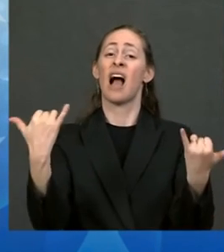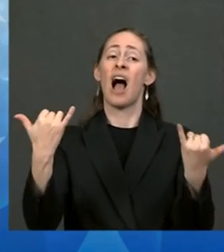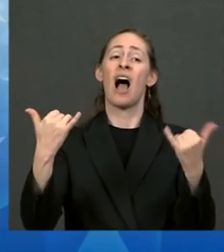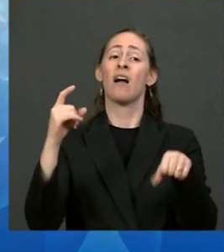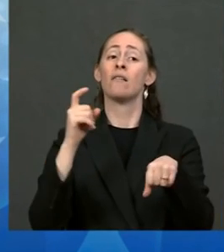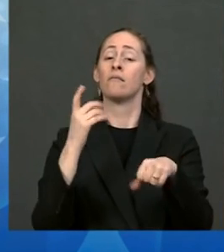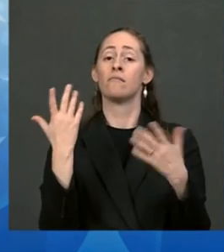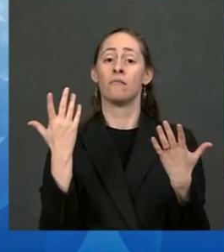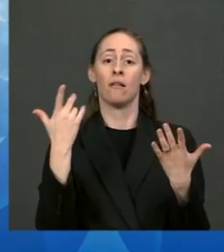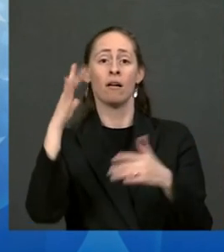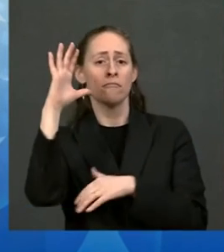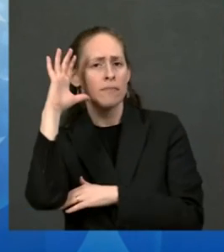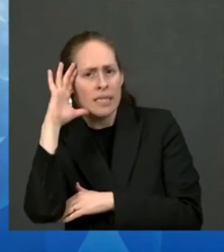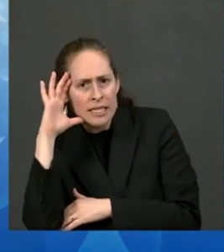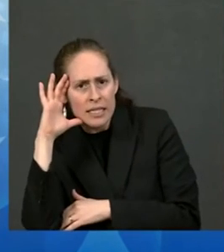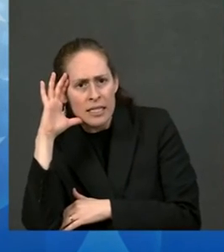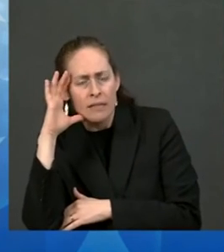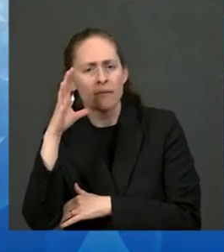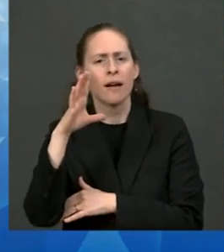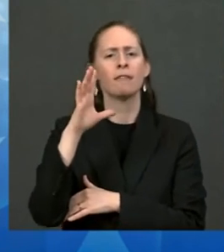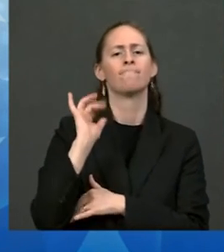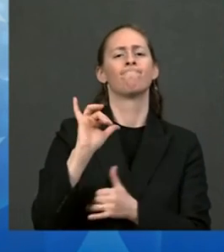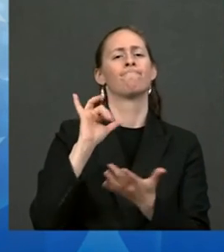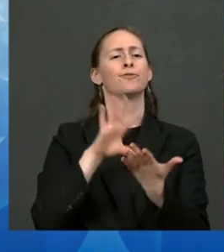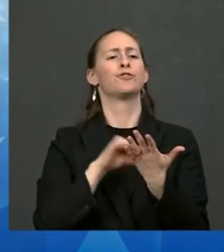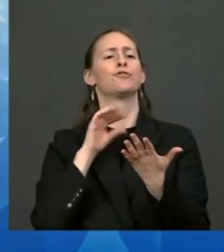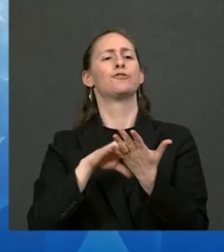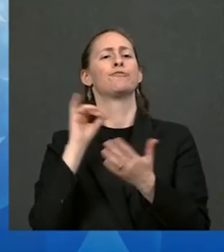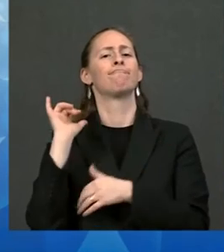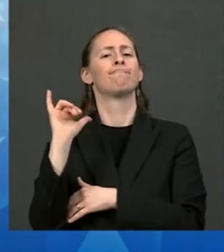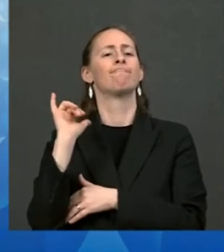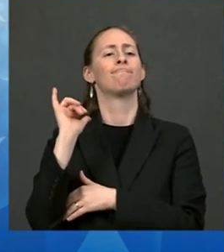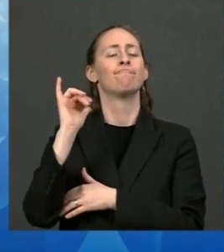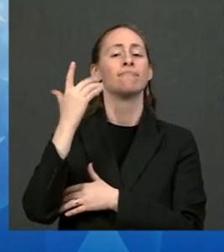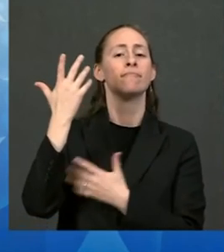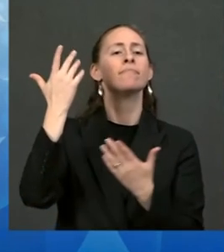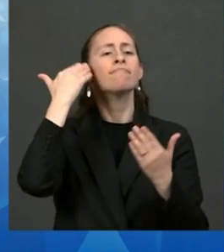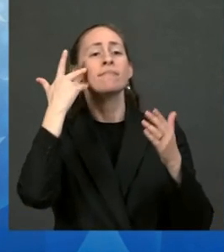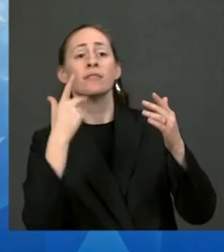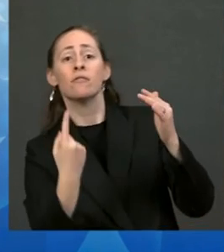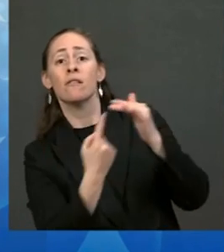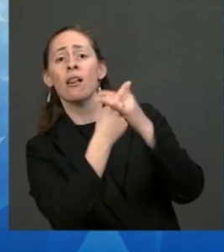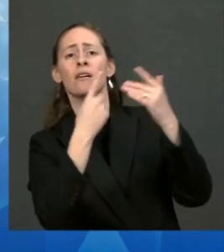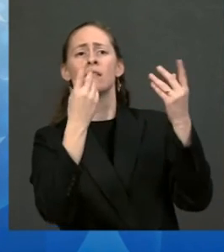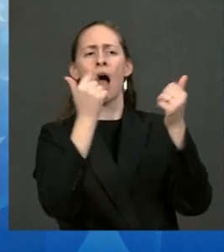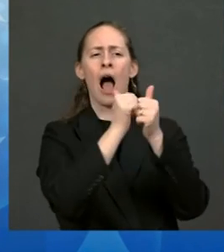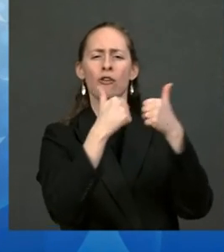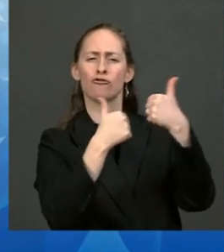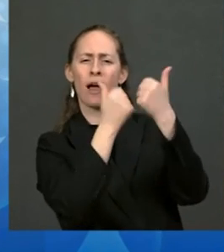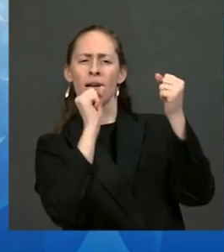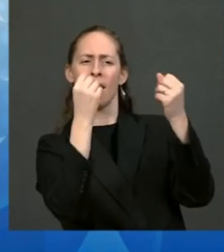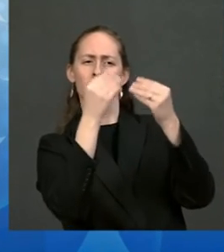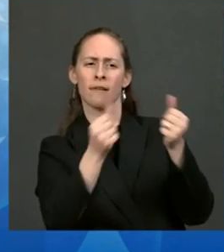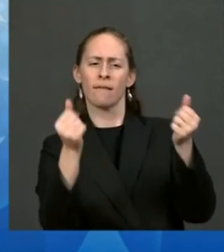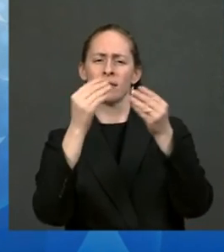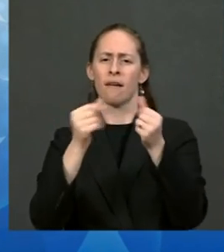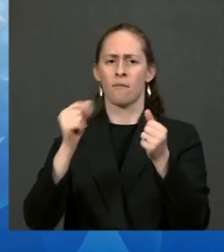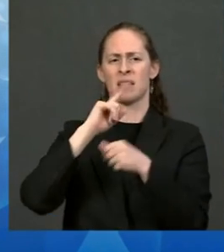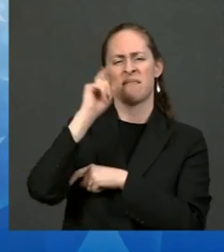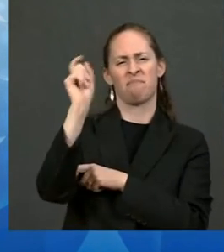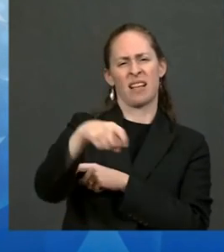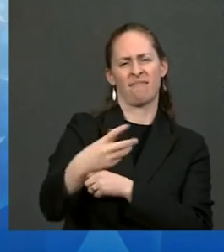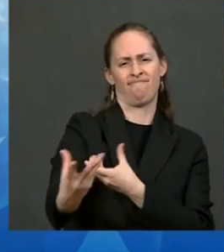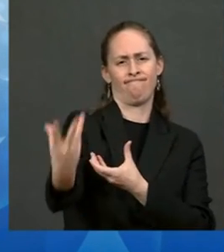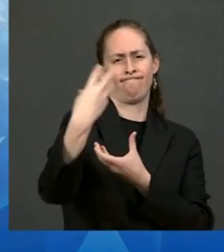You are here to share the hopes, dreams, challenges, needs, and goals of each of your communities so that